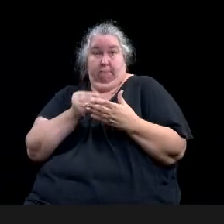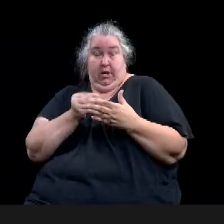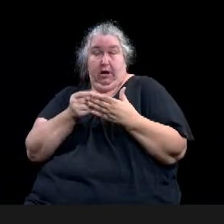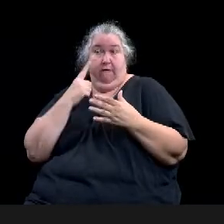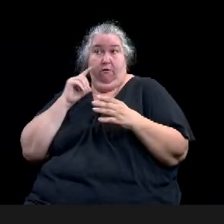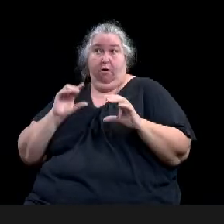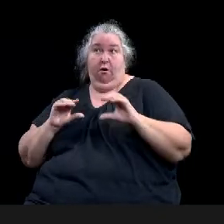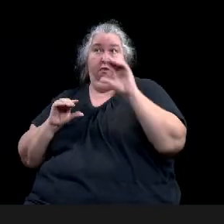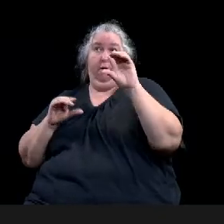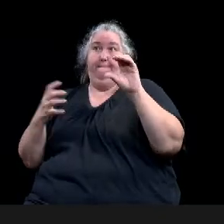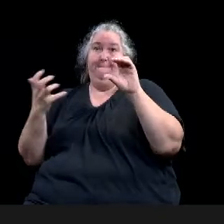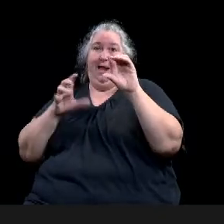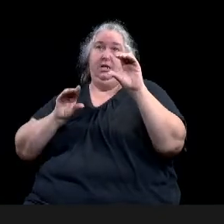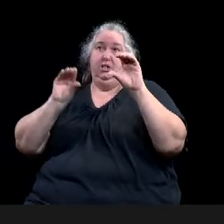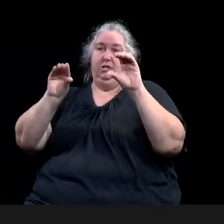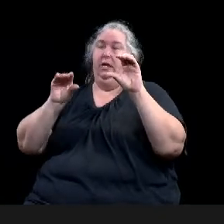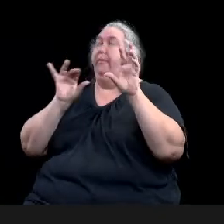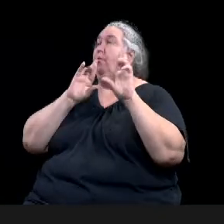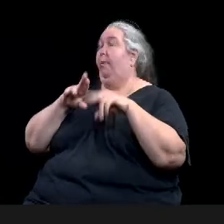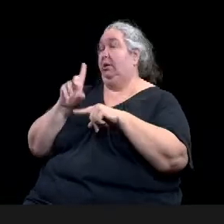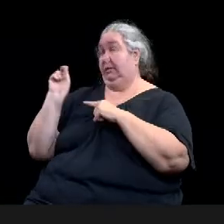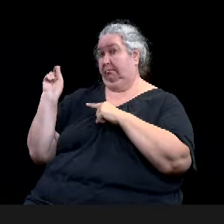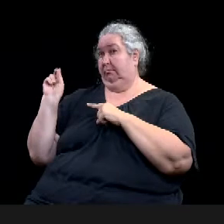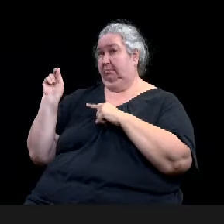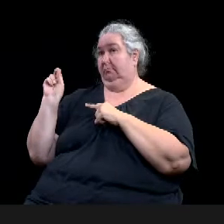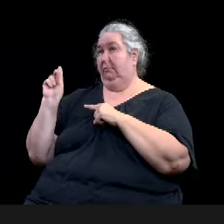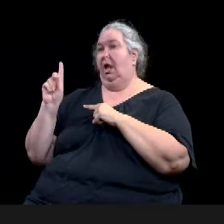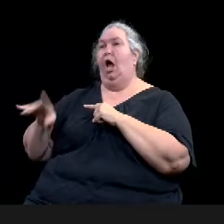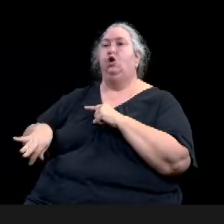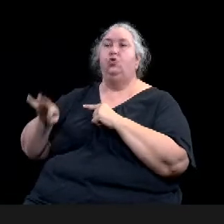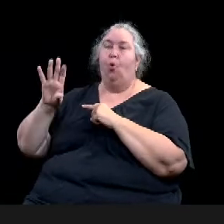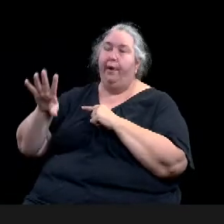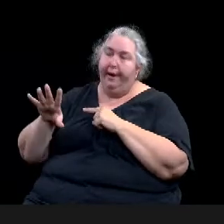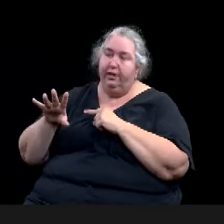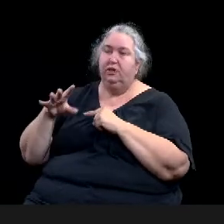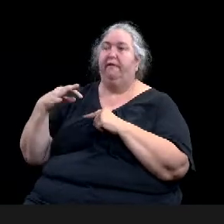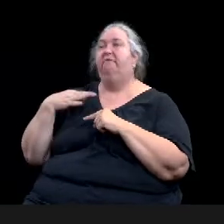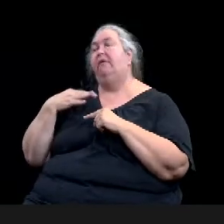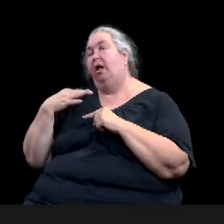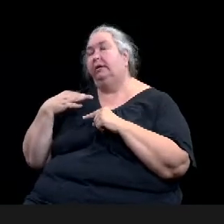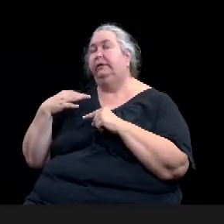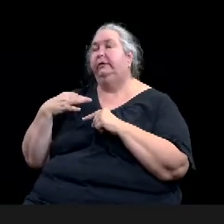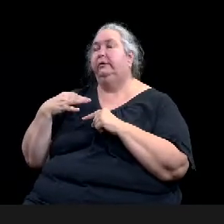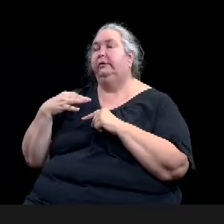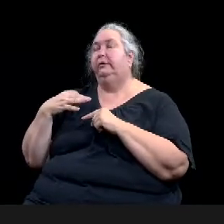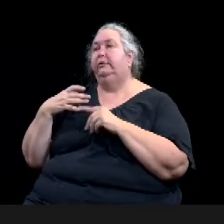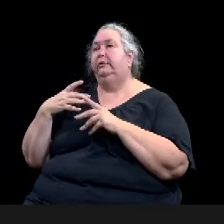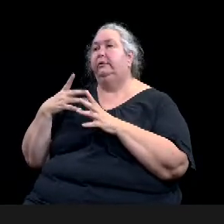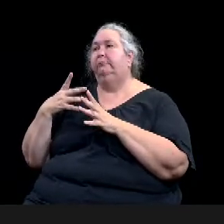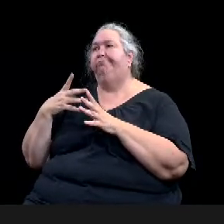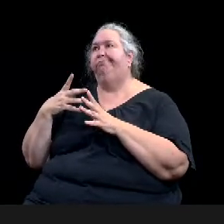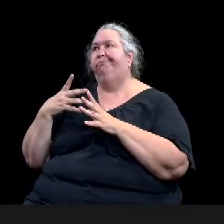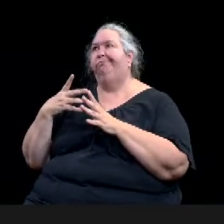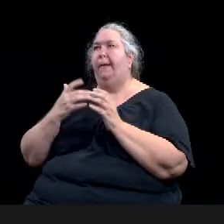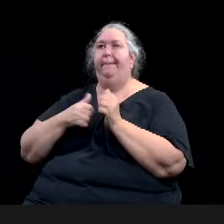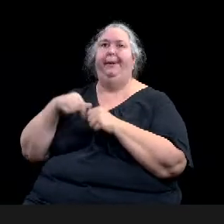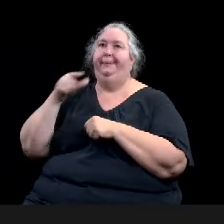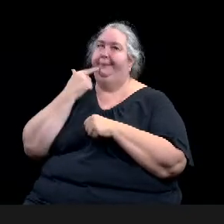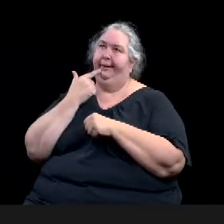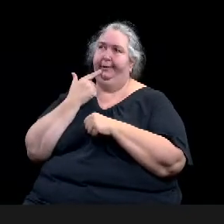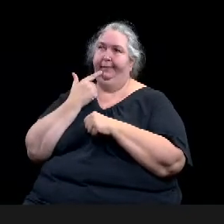you know, most of them saying they would, they could not make a cash match, but six did say they could provide some level of cash match.